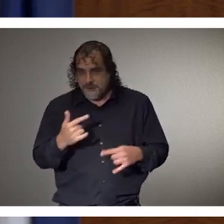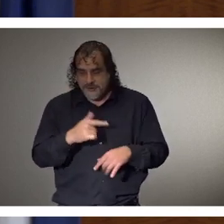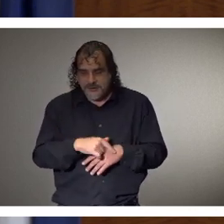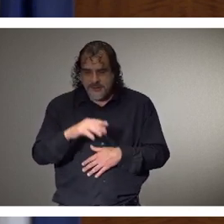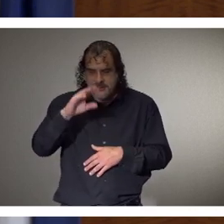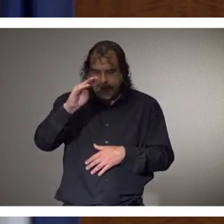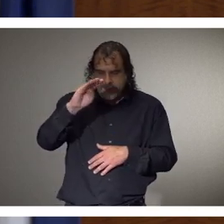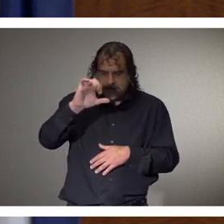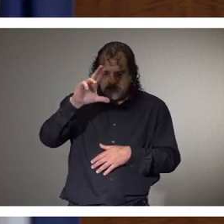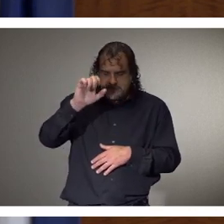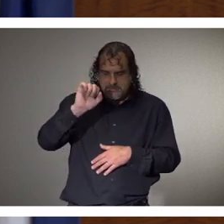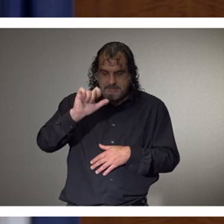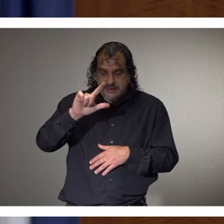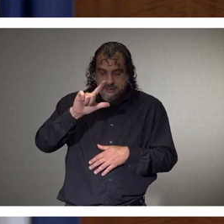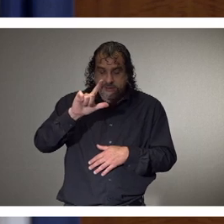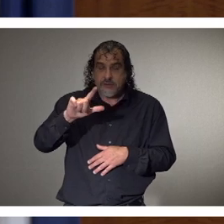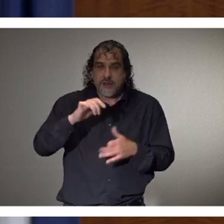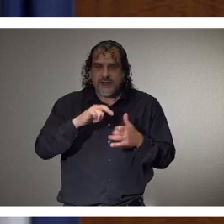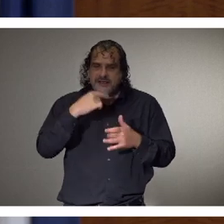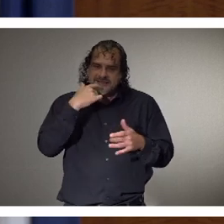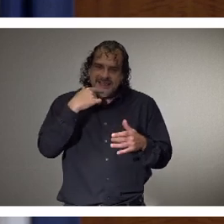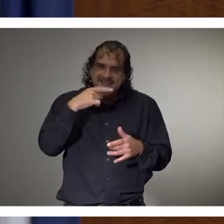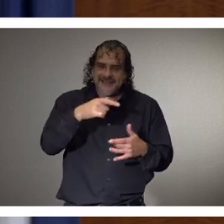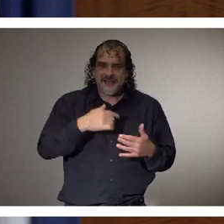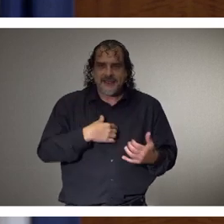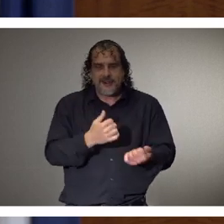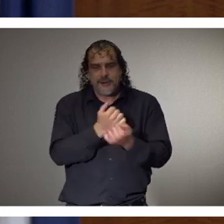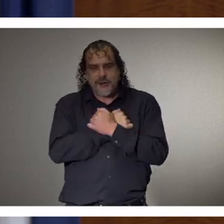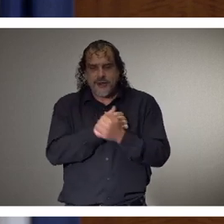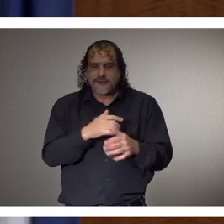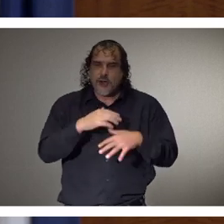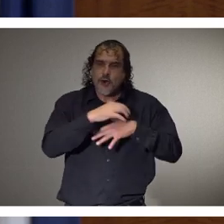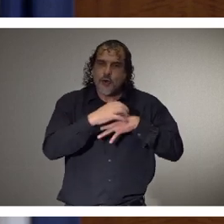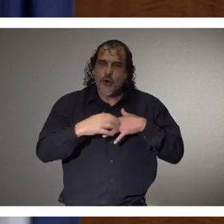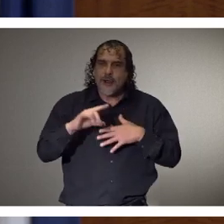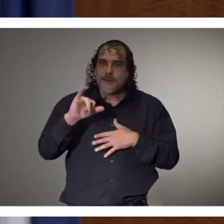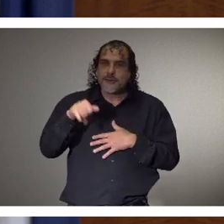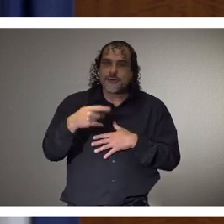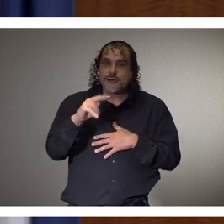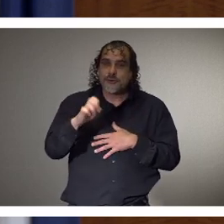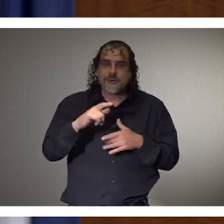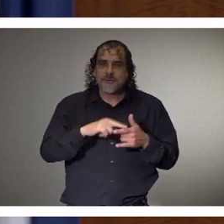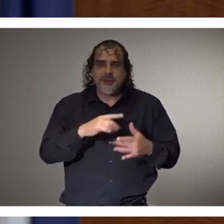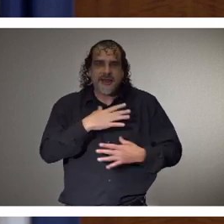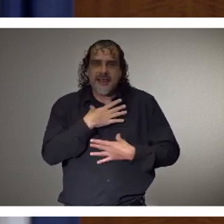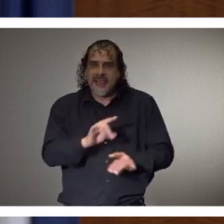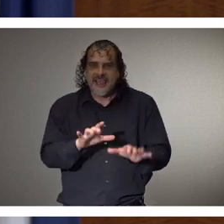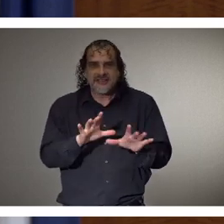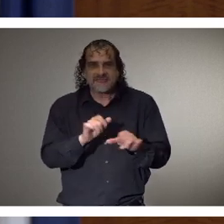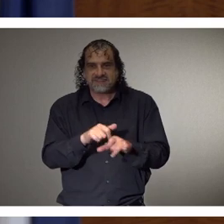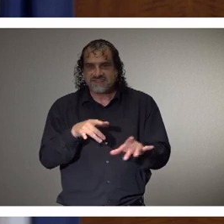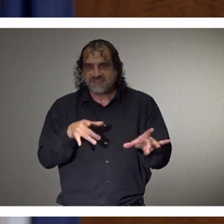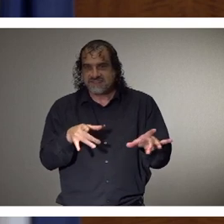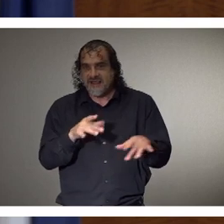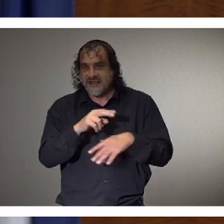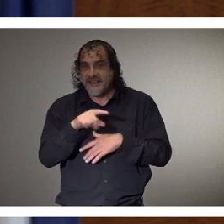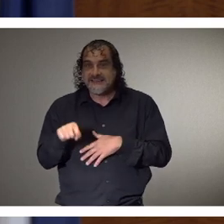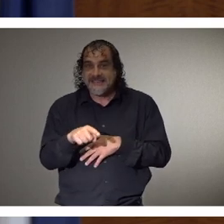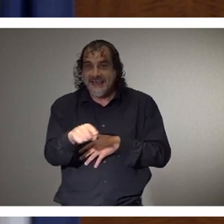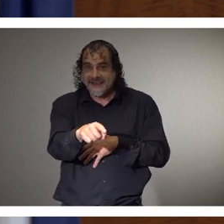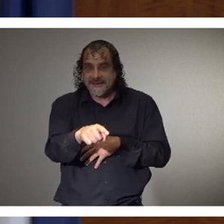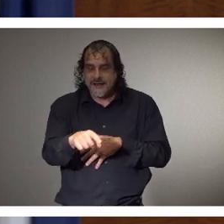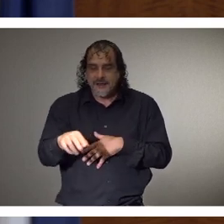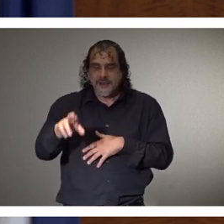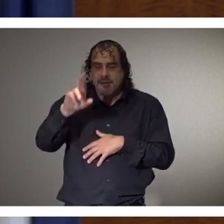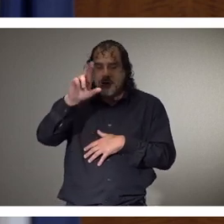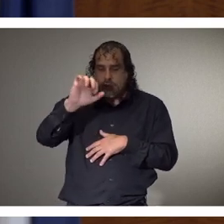Michael G in Madison County says he loves grape juice but he doesn't like snakes. Happy birthday, Michael. Ridge Grace loves